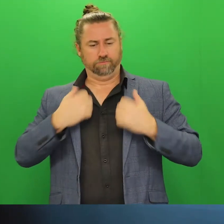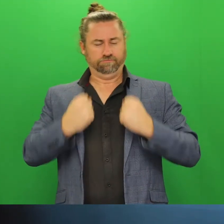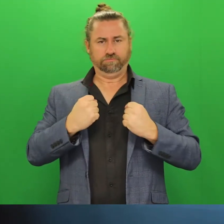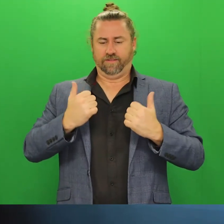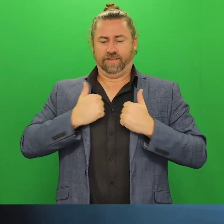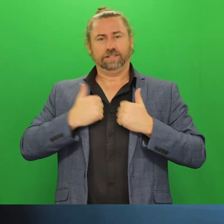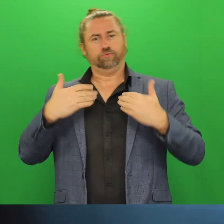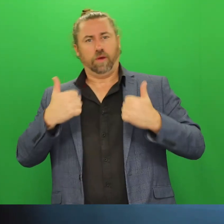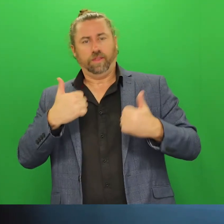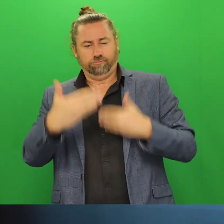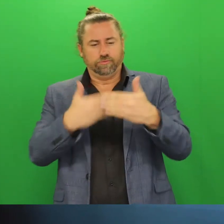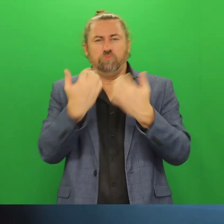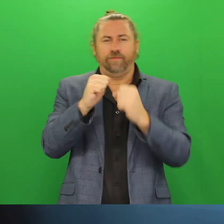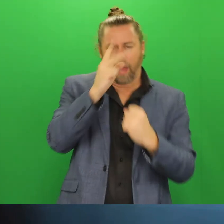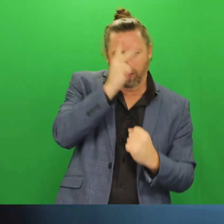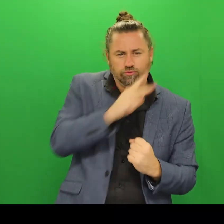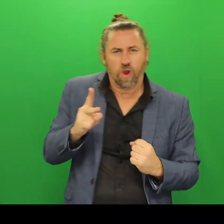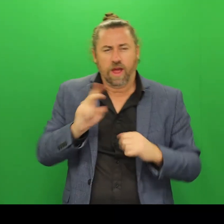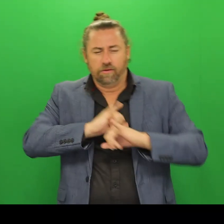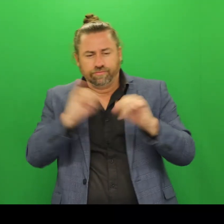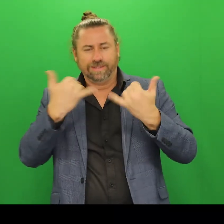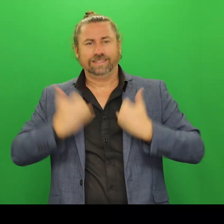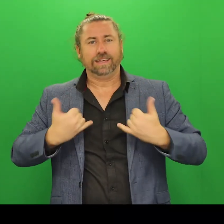disease. That's all for today. Thank you.